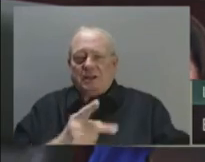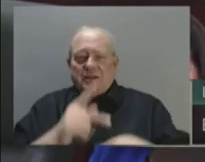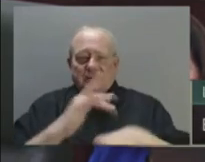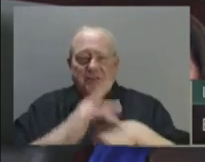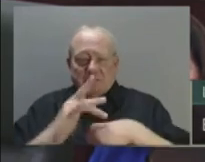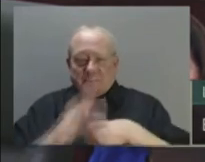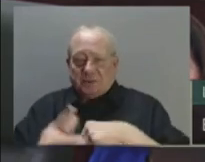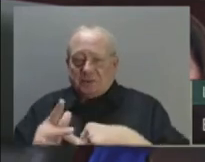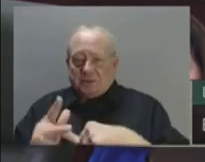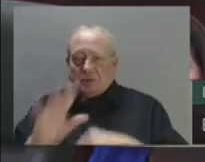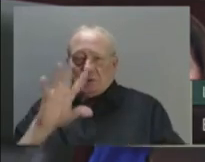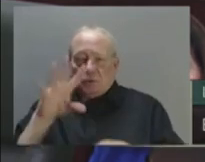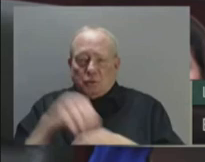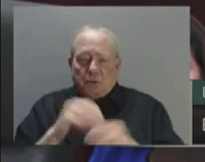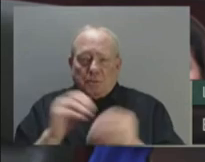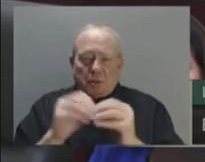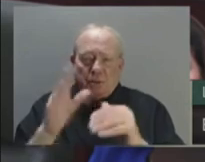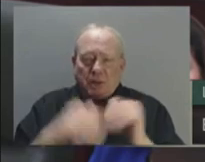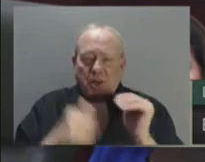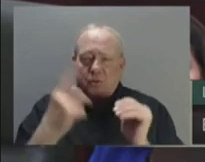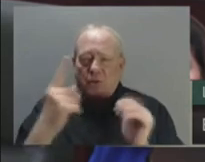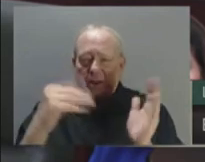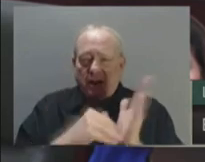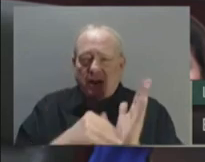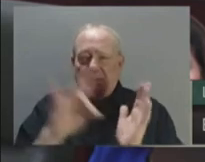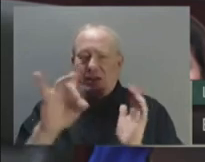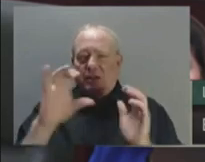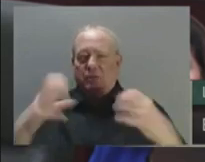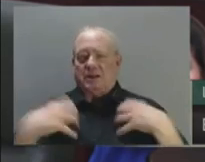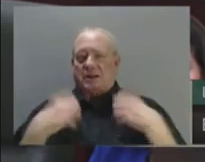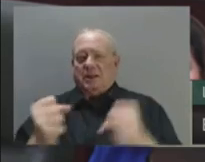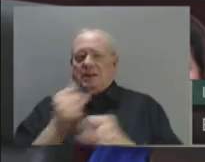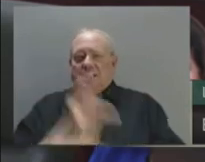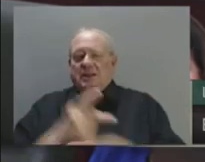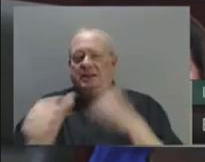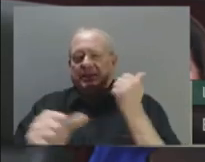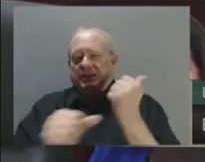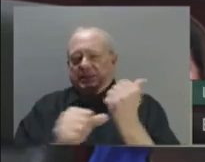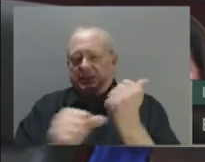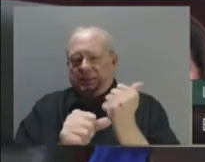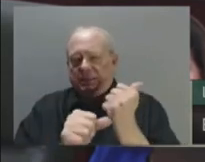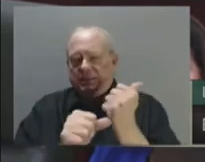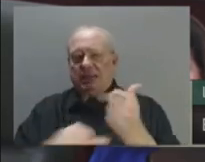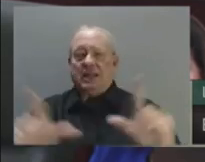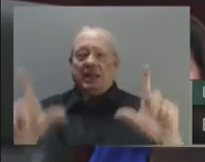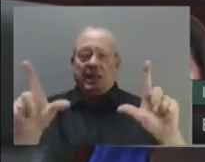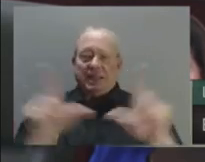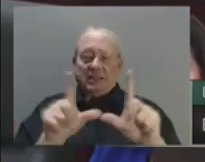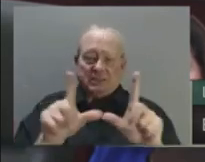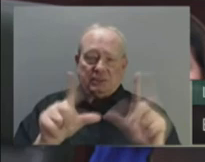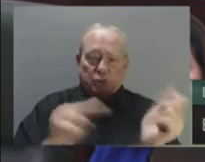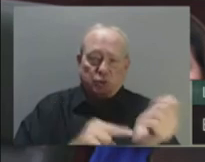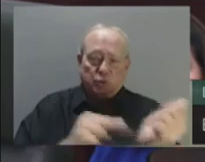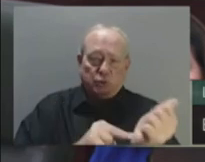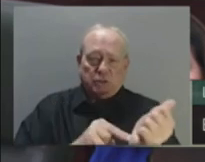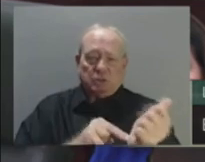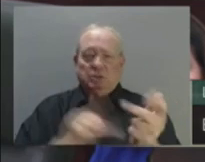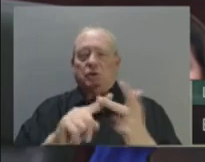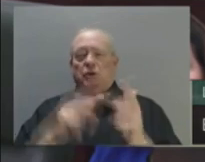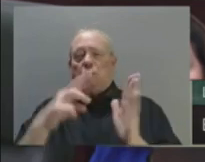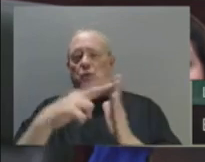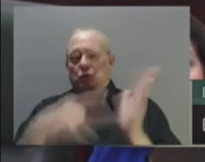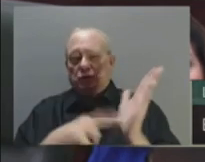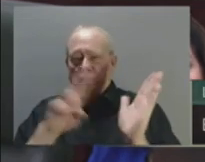licensed practical nurses, and registered nurses, and an additional 120 seats to train more